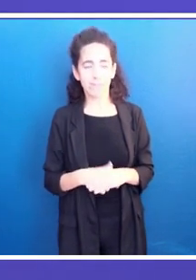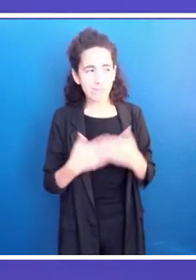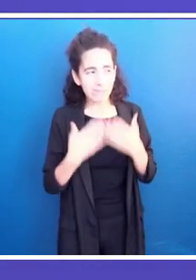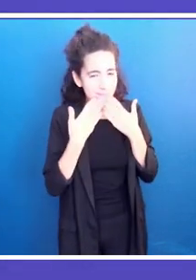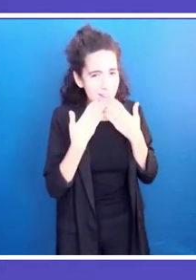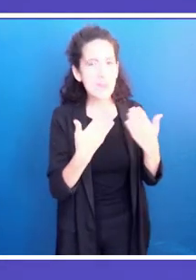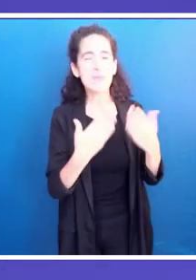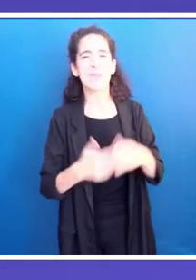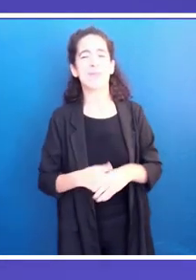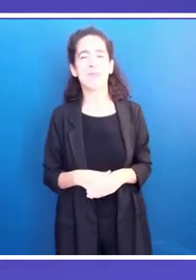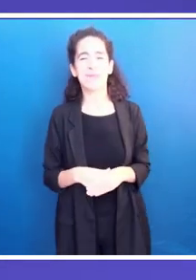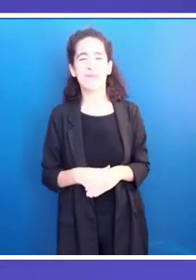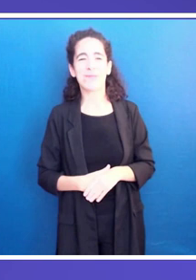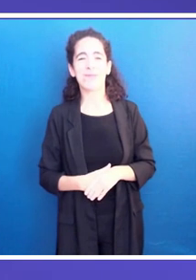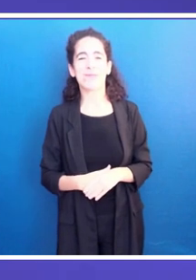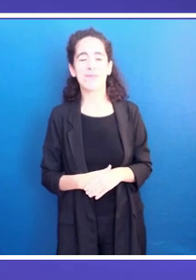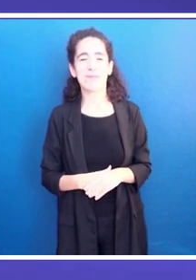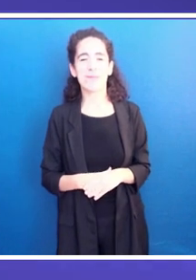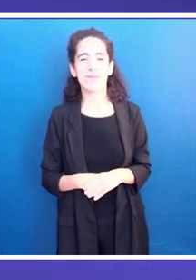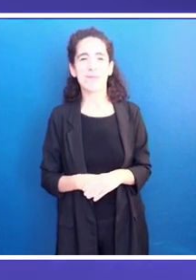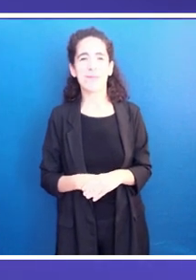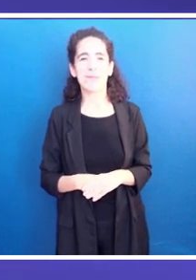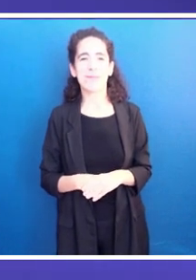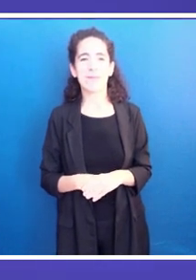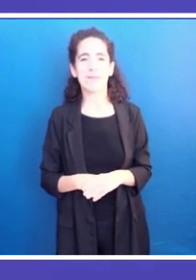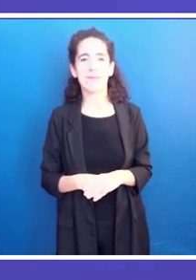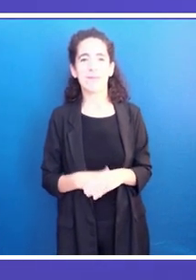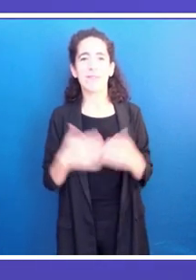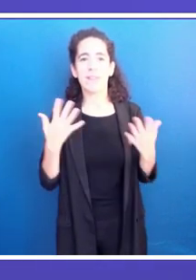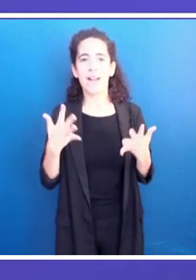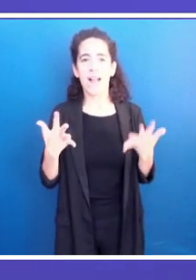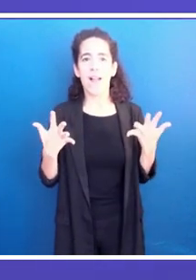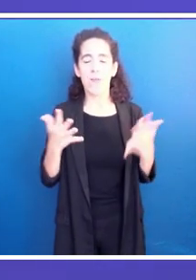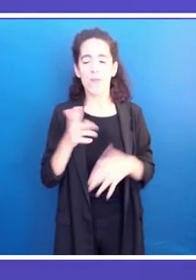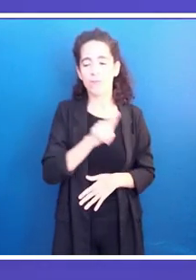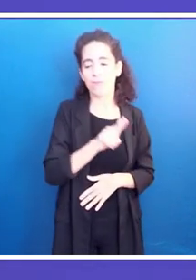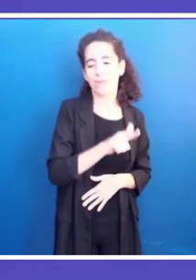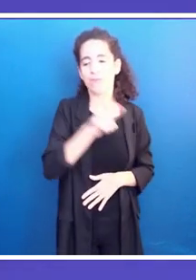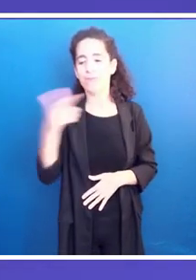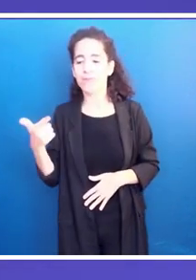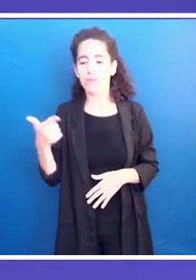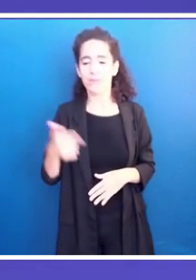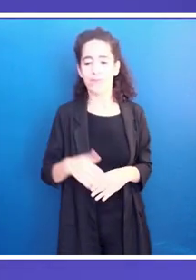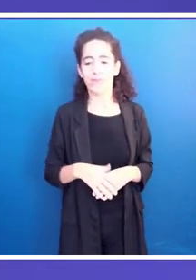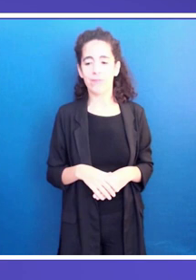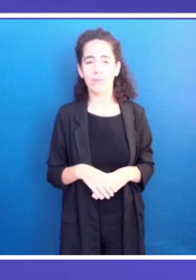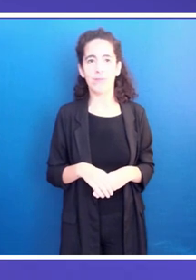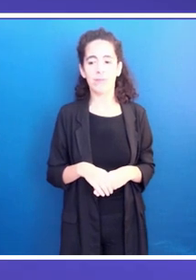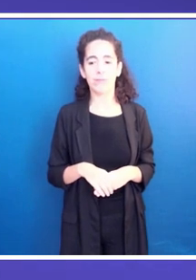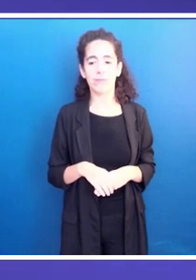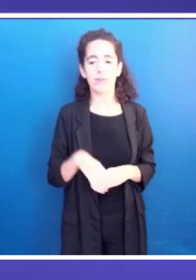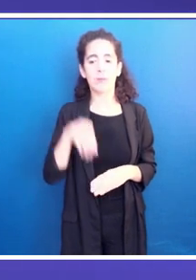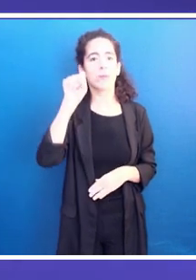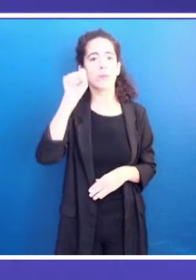Suad Abdul Raheem from Tunisia. Mrs. Suad, in addition to